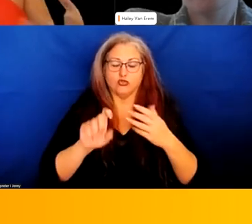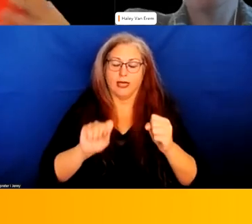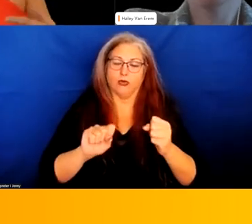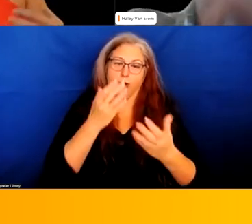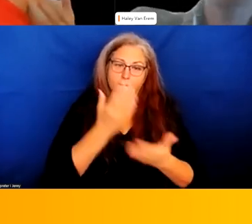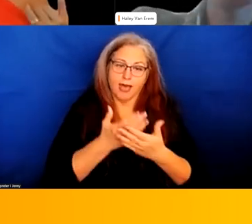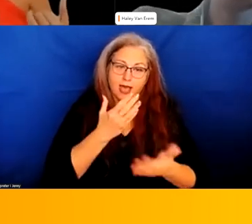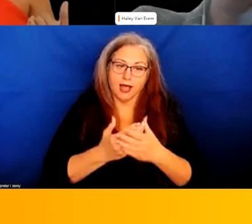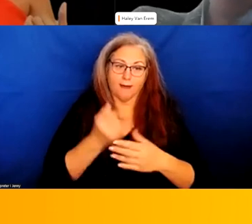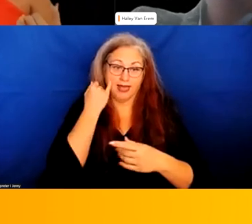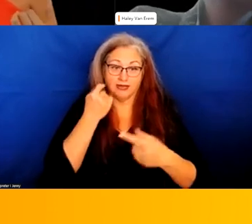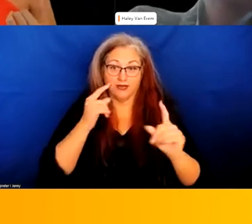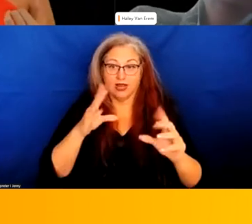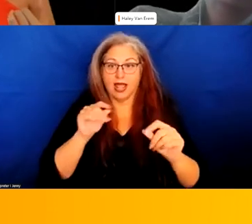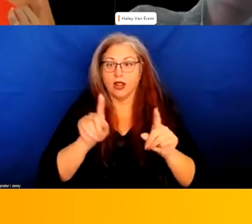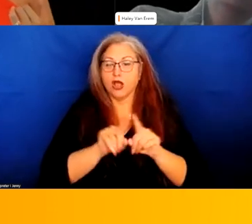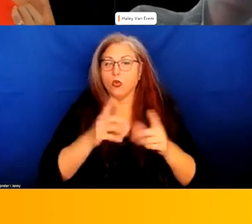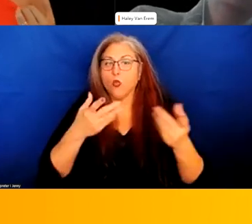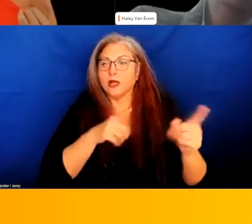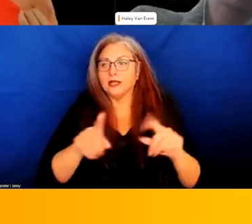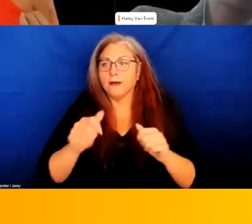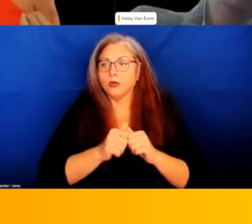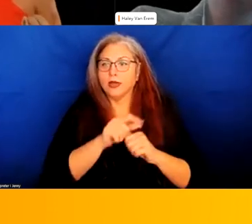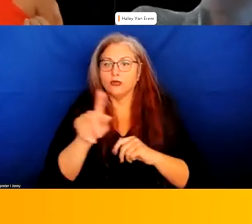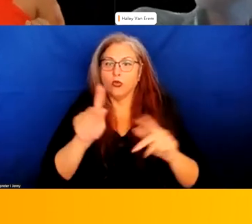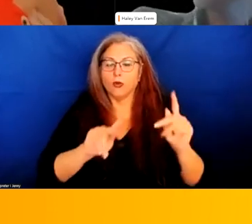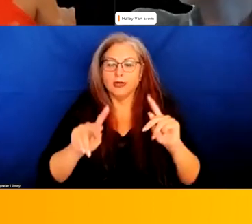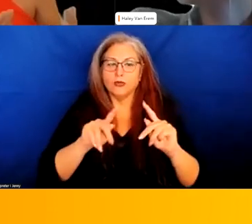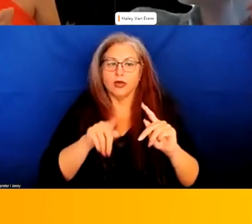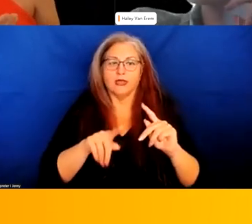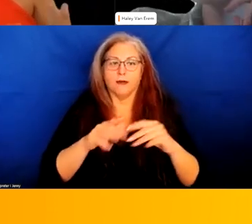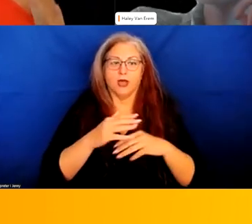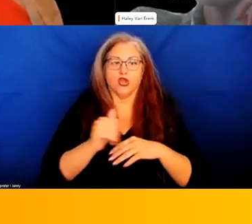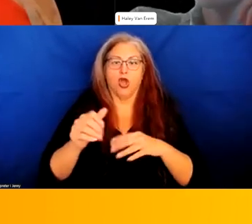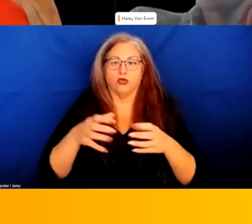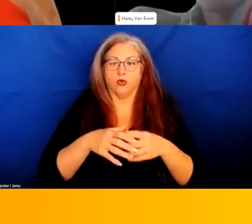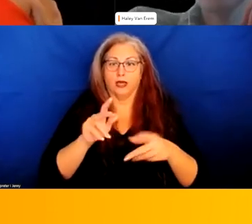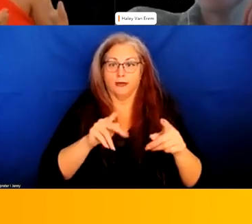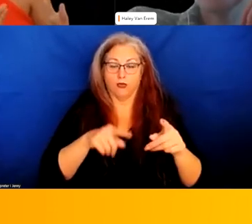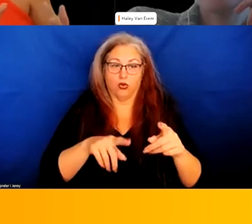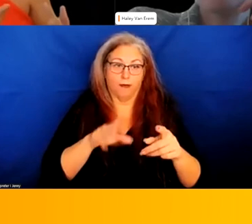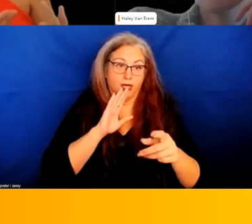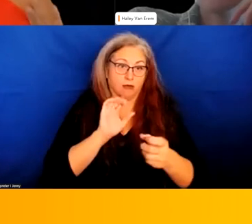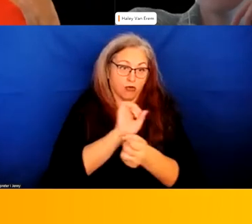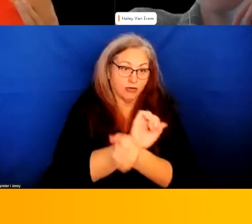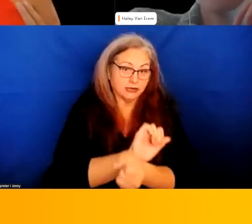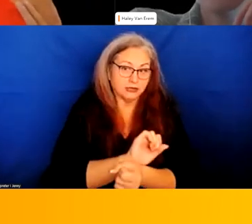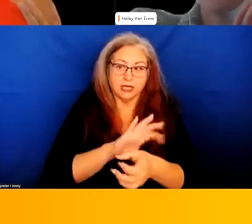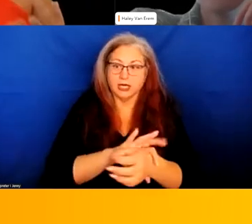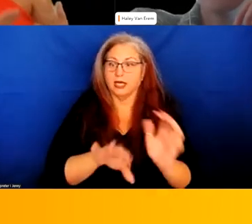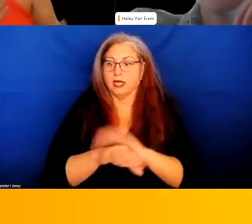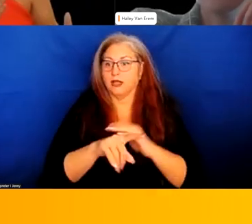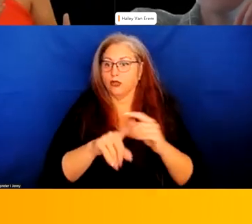it's effective and also like what's happening with the people that they're getting called out onto are you know are people being arrested are they being